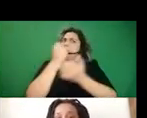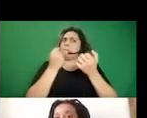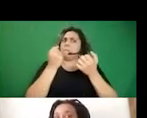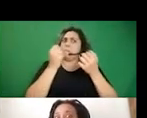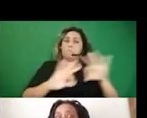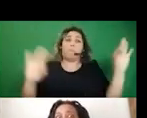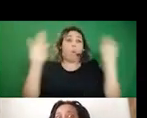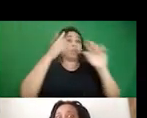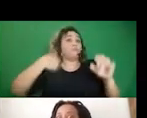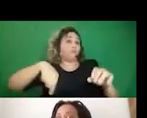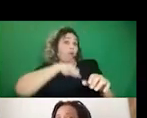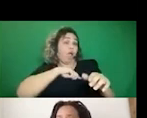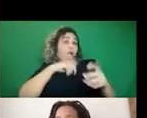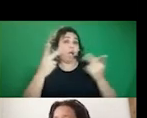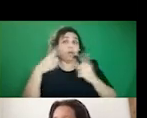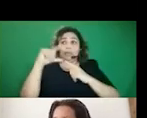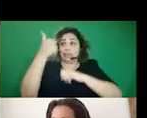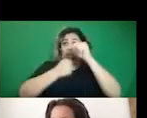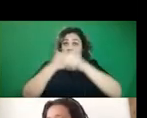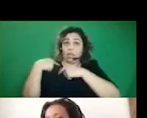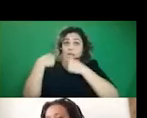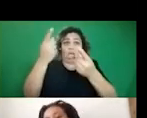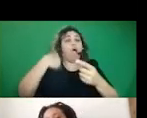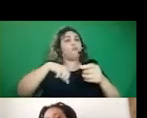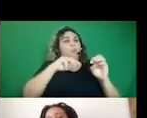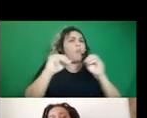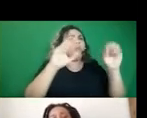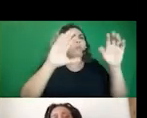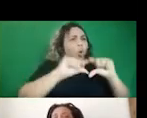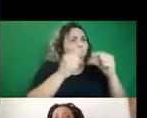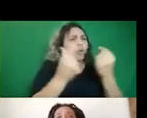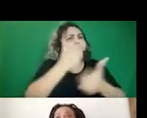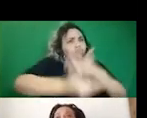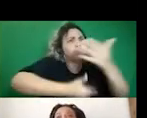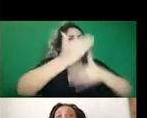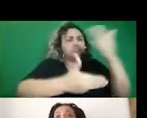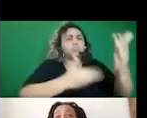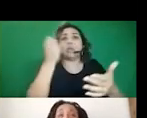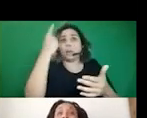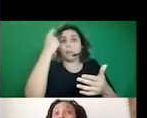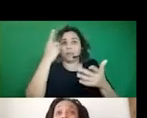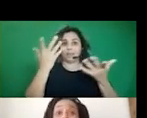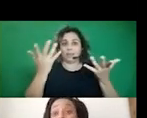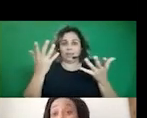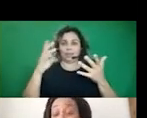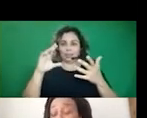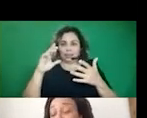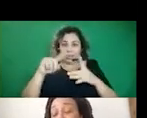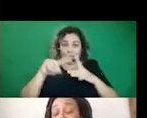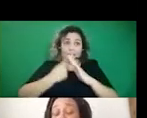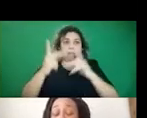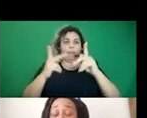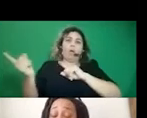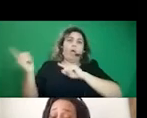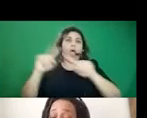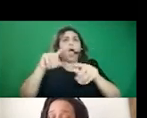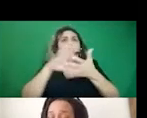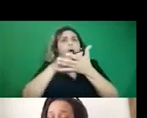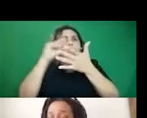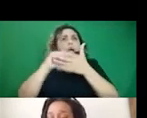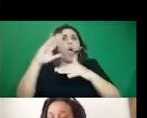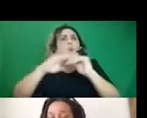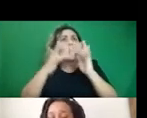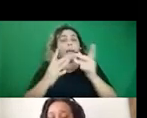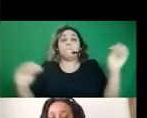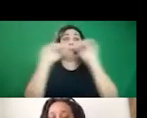movements the last 10 years or so since the like, since people started getting online and in heavy numbers.